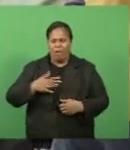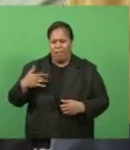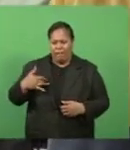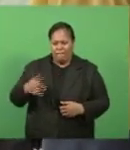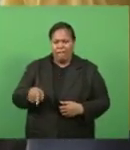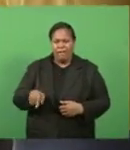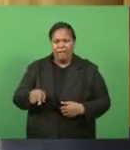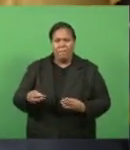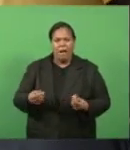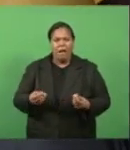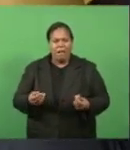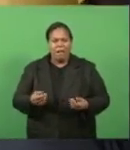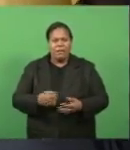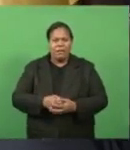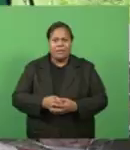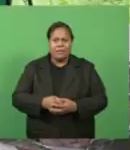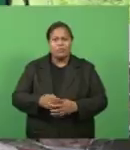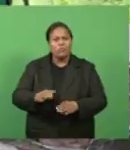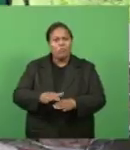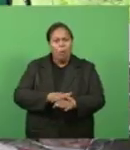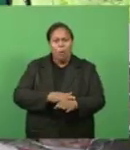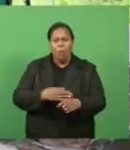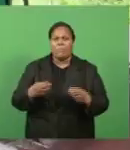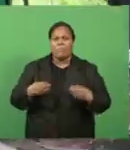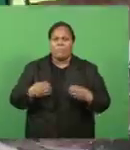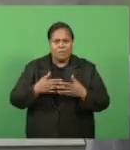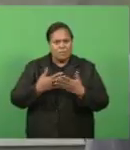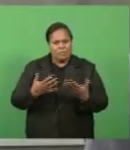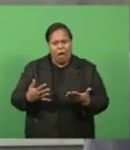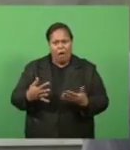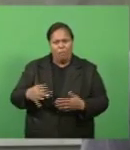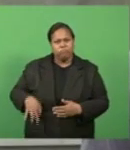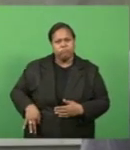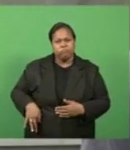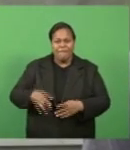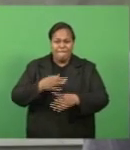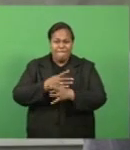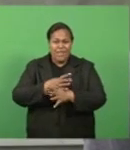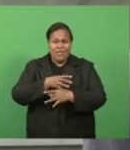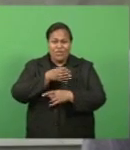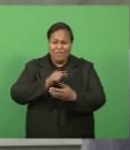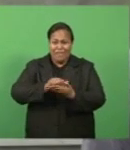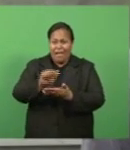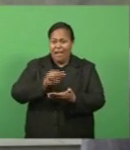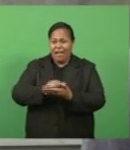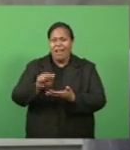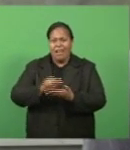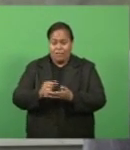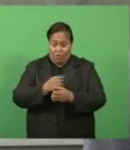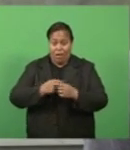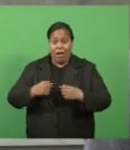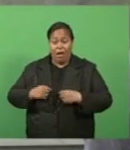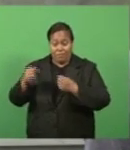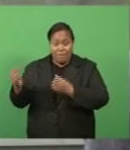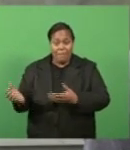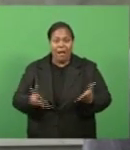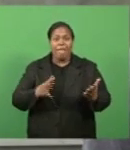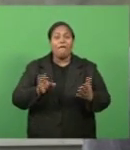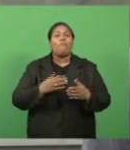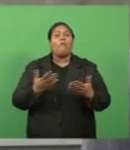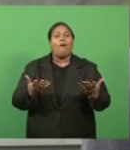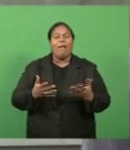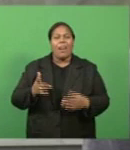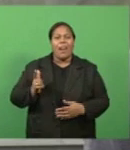in business has also affected the pockets of the fish vendors. Our supply always comes from Lambasa and Bunolewe.